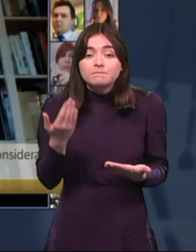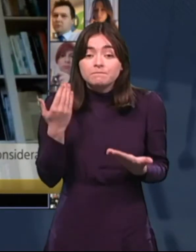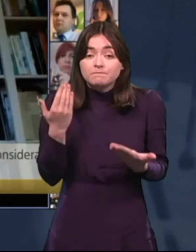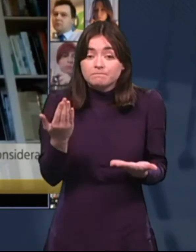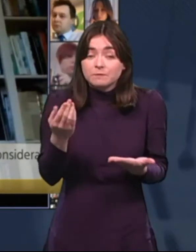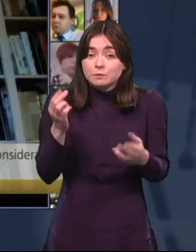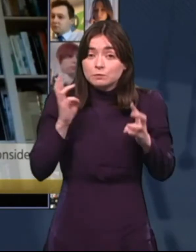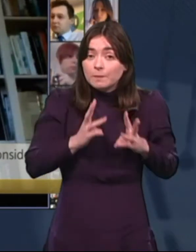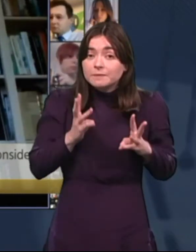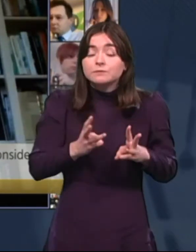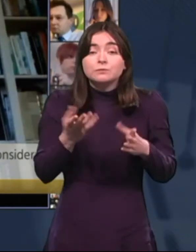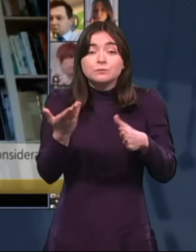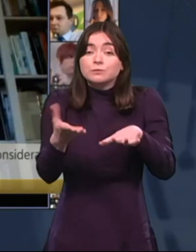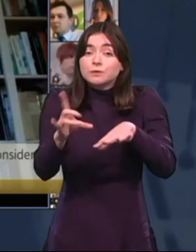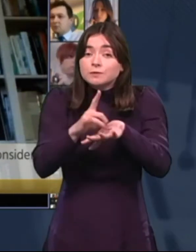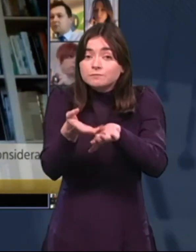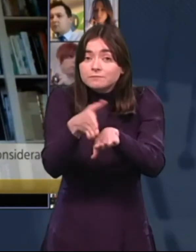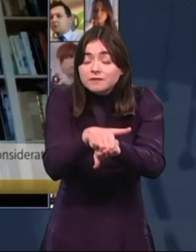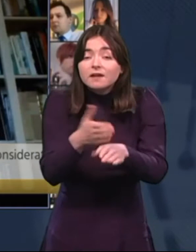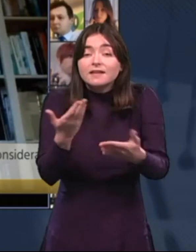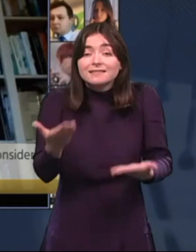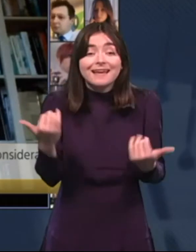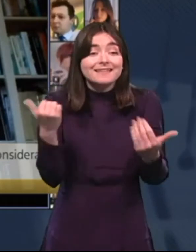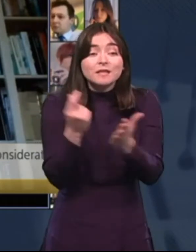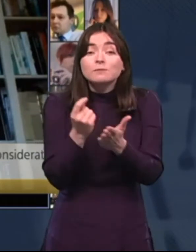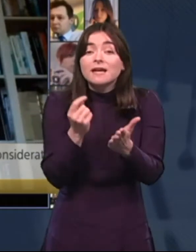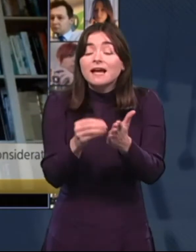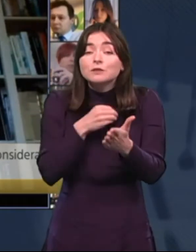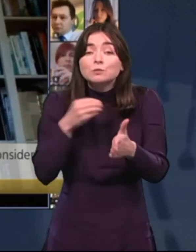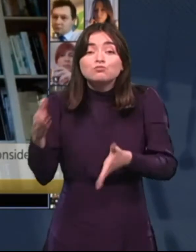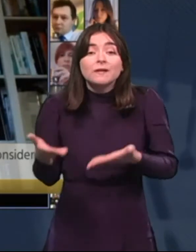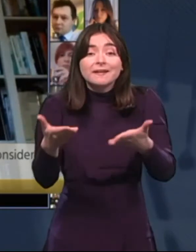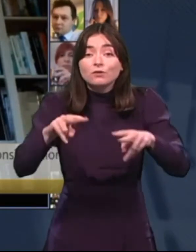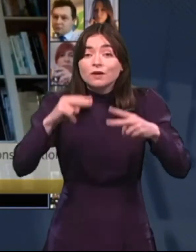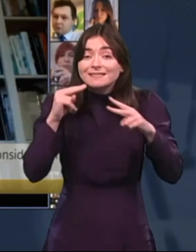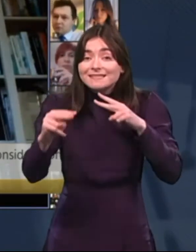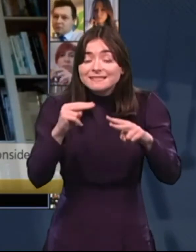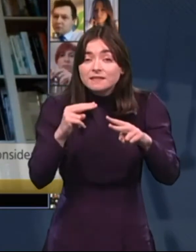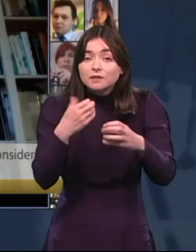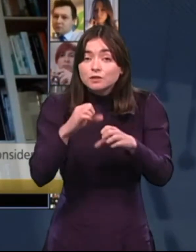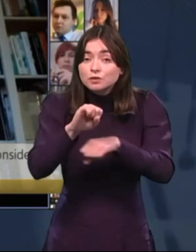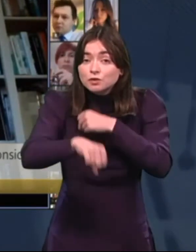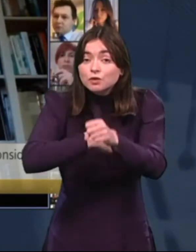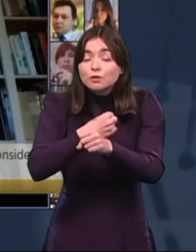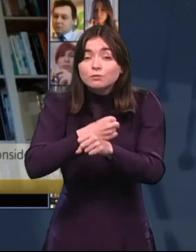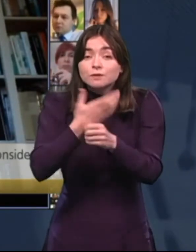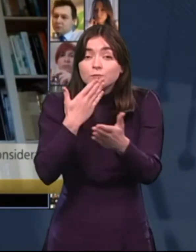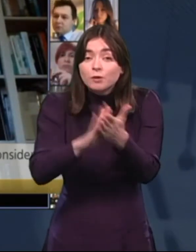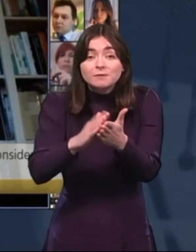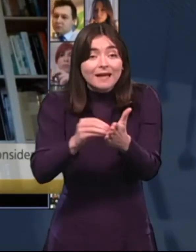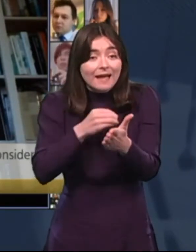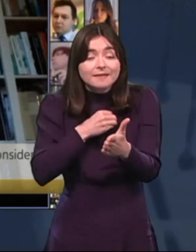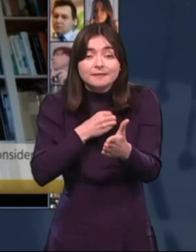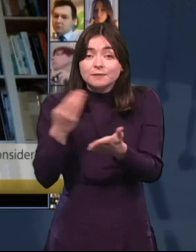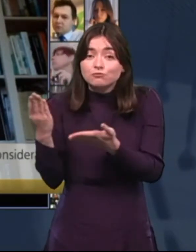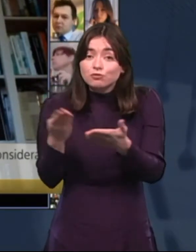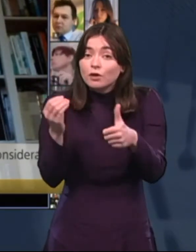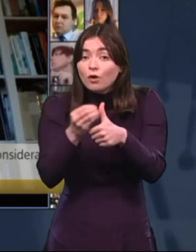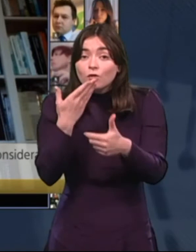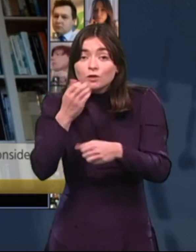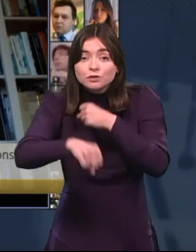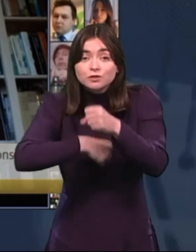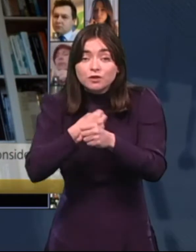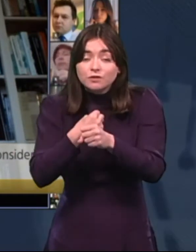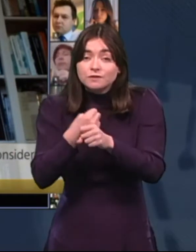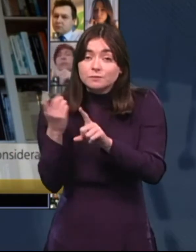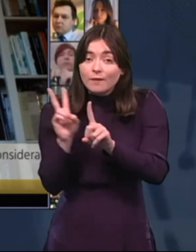any time she has to bring her autistic son to an appointment, you know, she has to bring her other son along with them. So that means